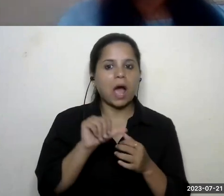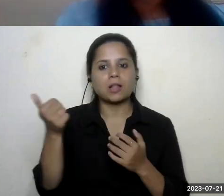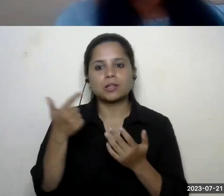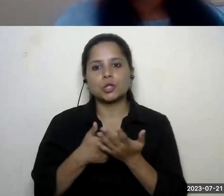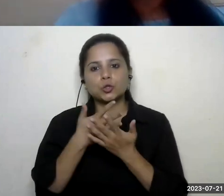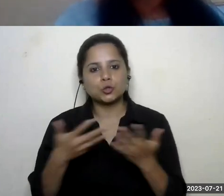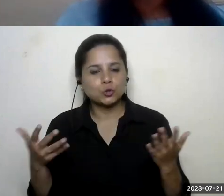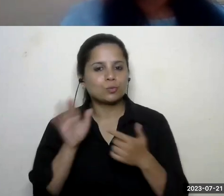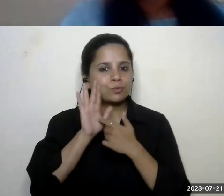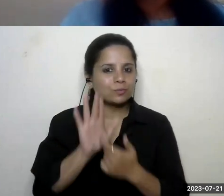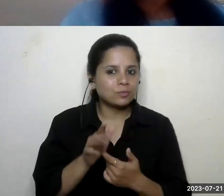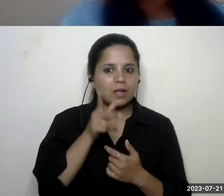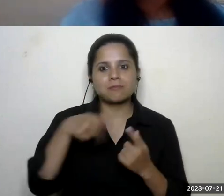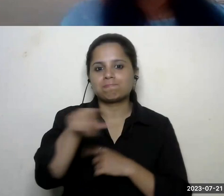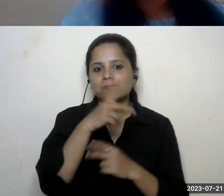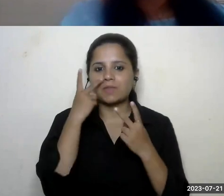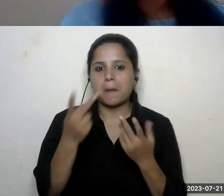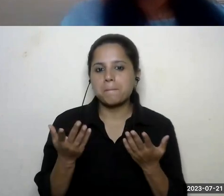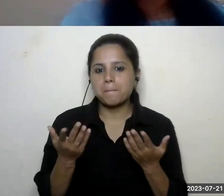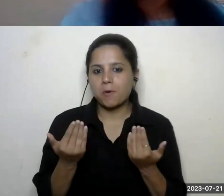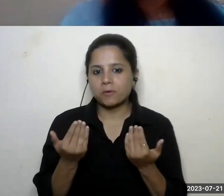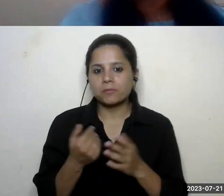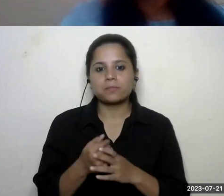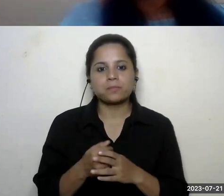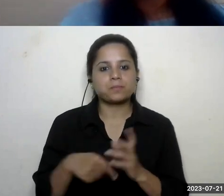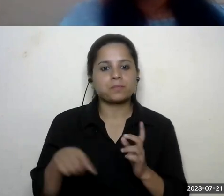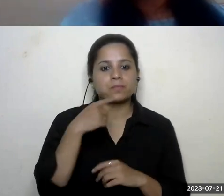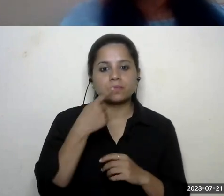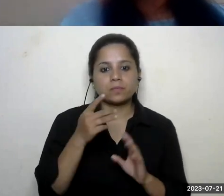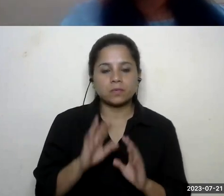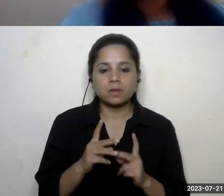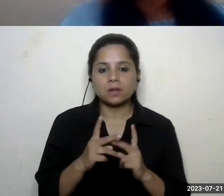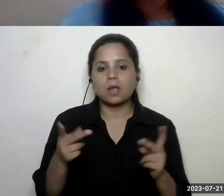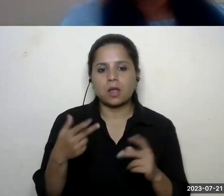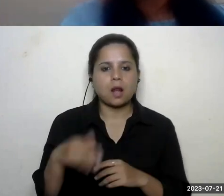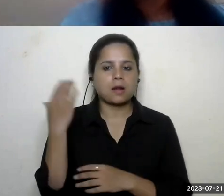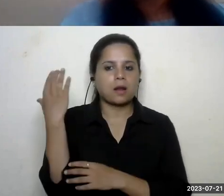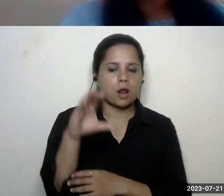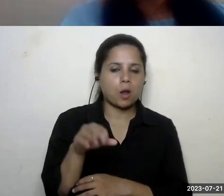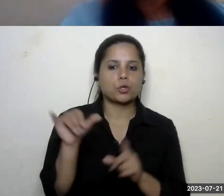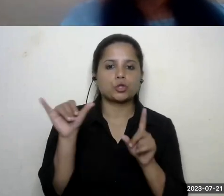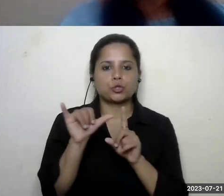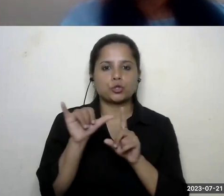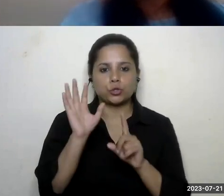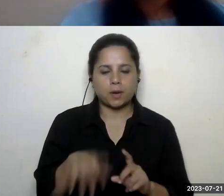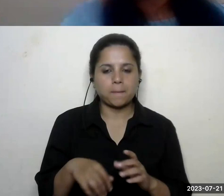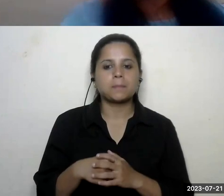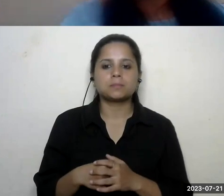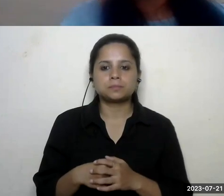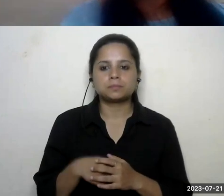that uh we could look at uh we will also be uploading this on youtube on both the